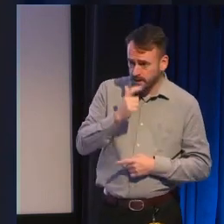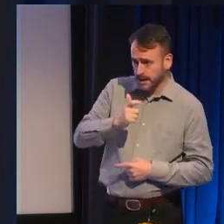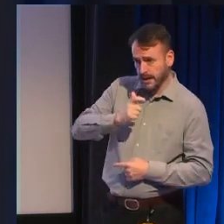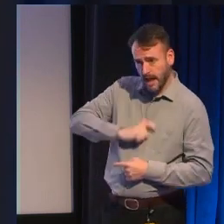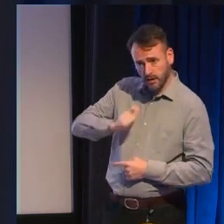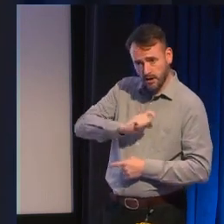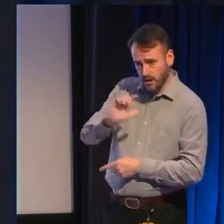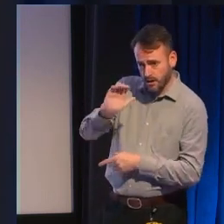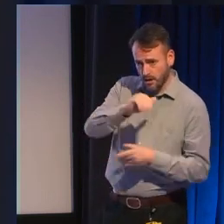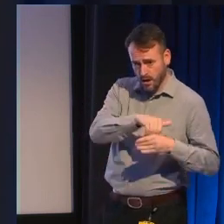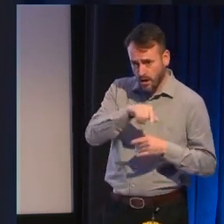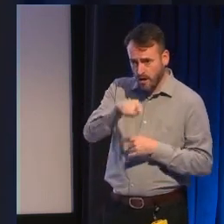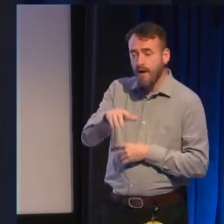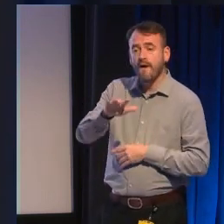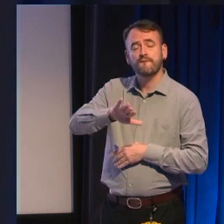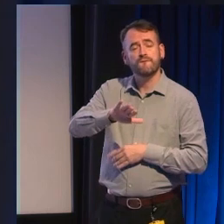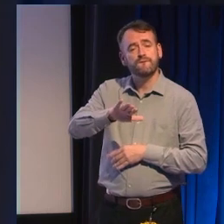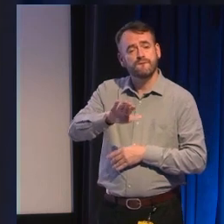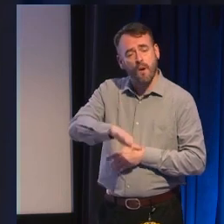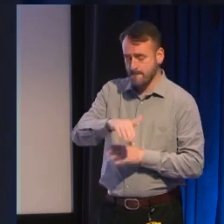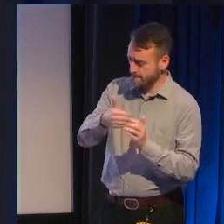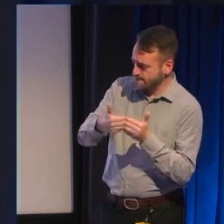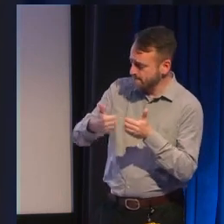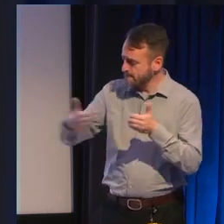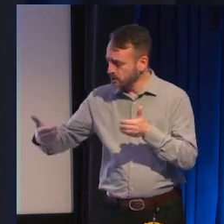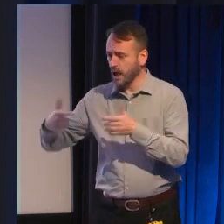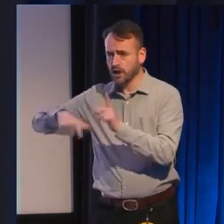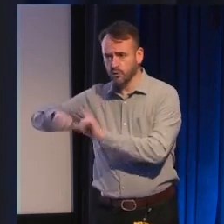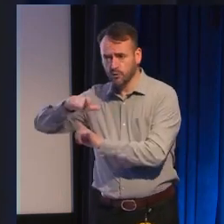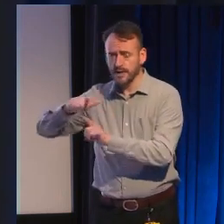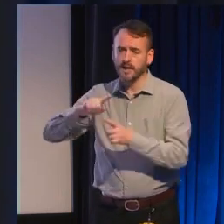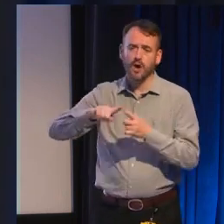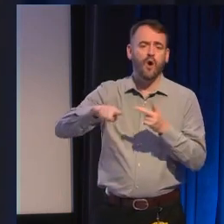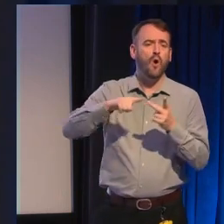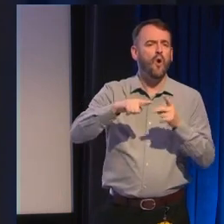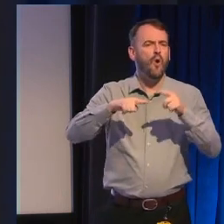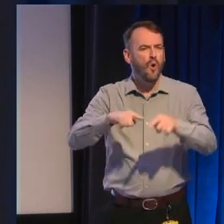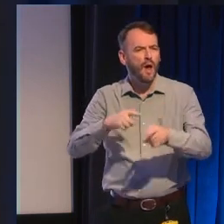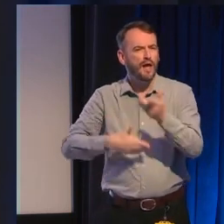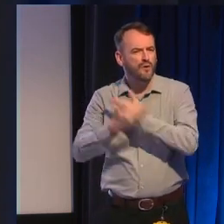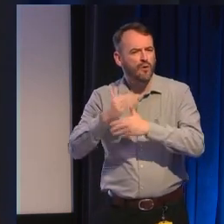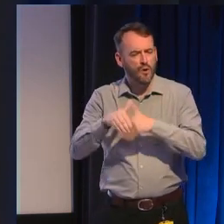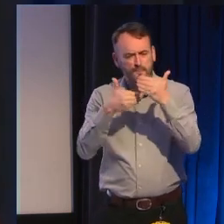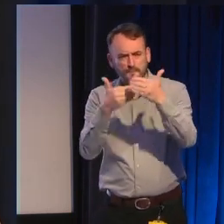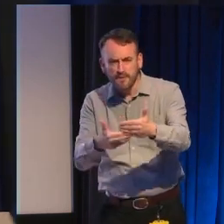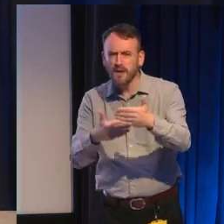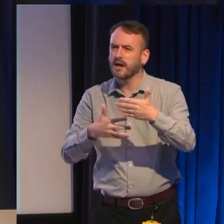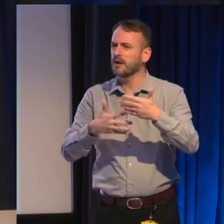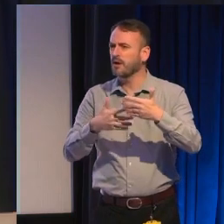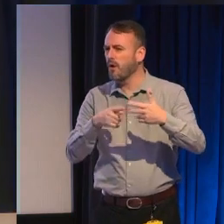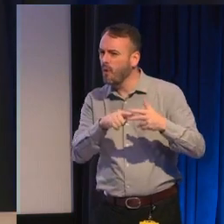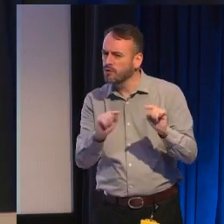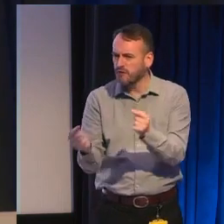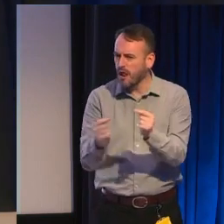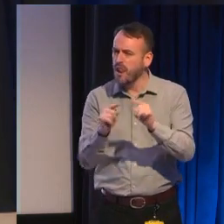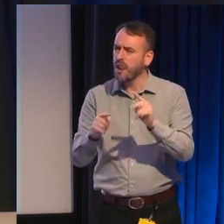marginalized background or depicting a certain historical period or struggle or addressing some other sensitive topic where